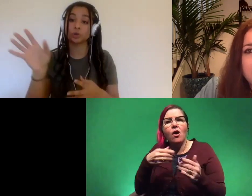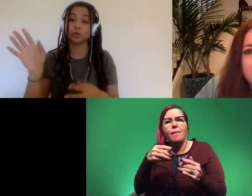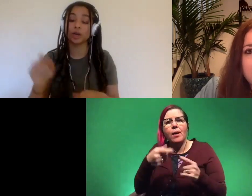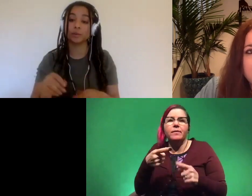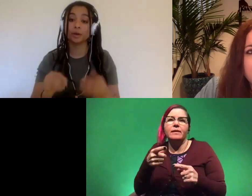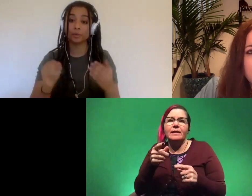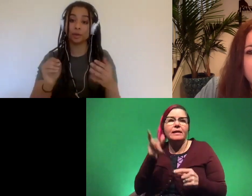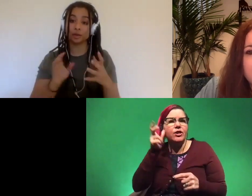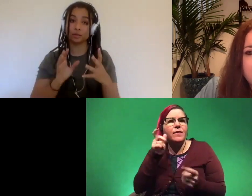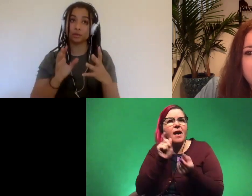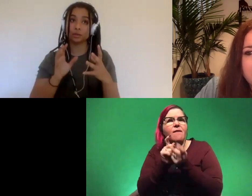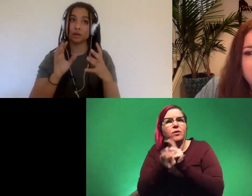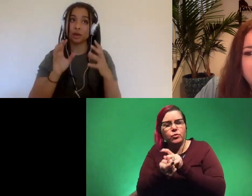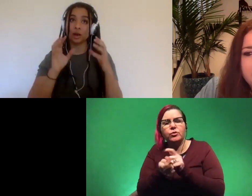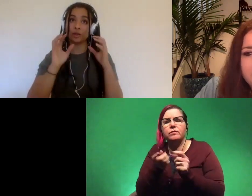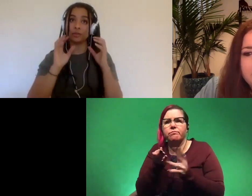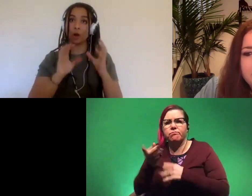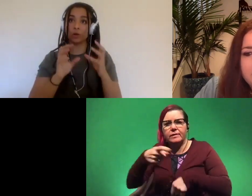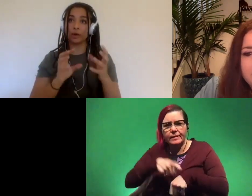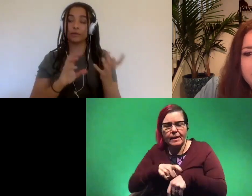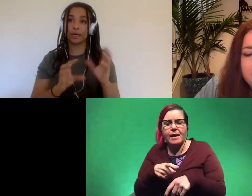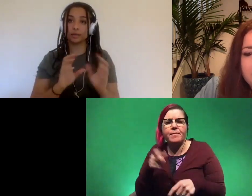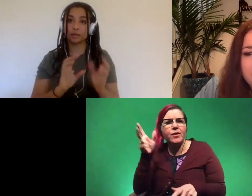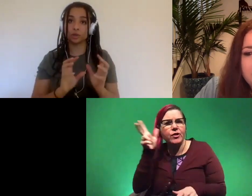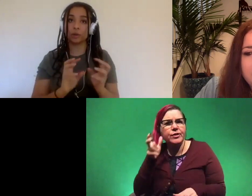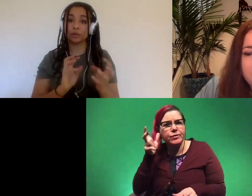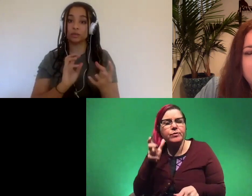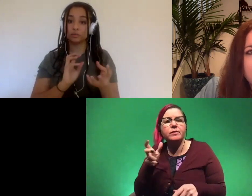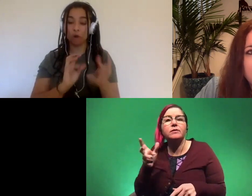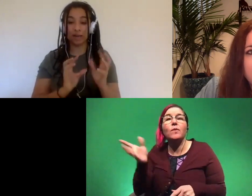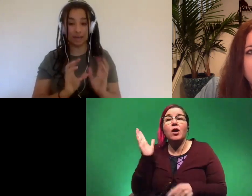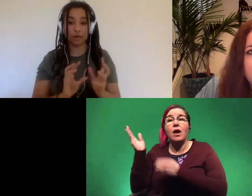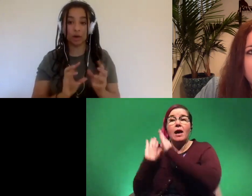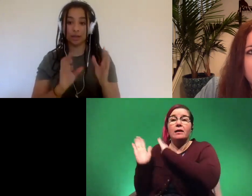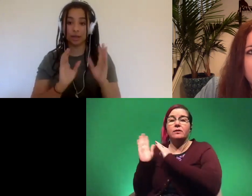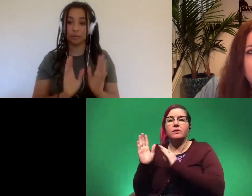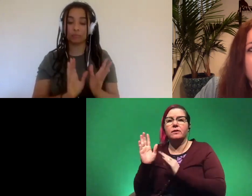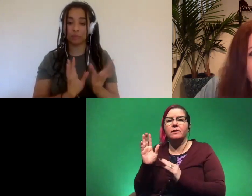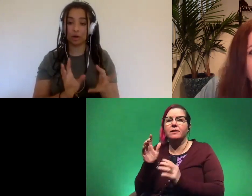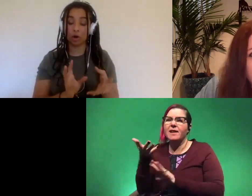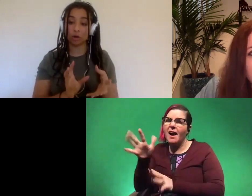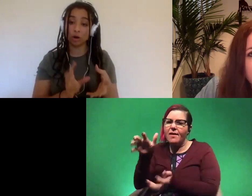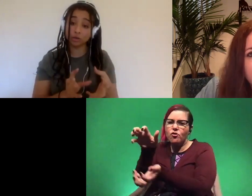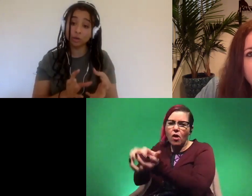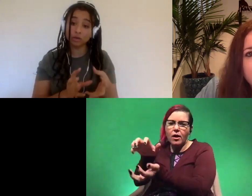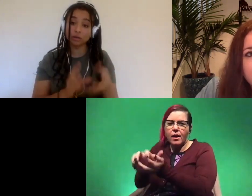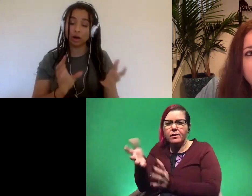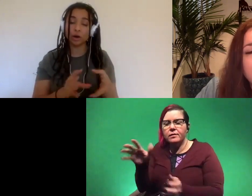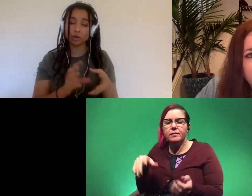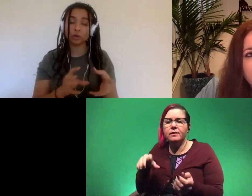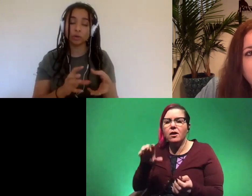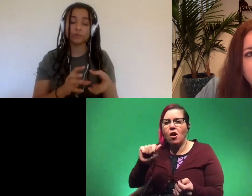it actually changed through time because although they came from an ancestor that was not exactly crocodilian but something called archosaurus